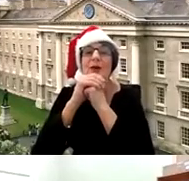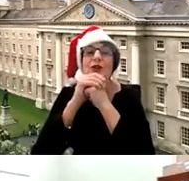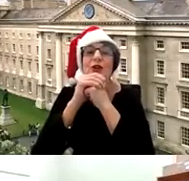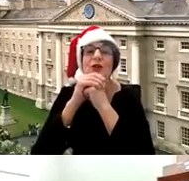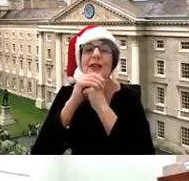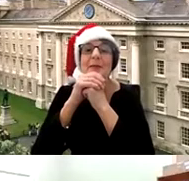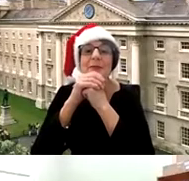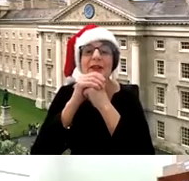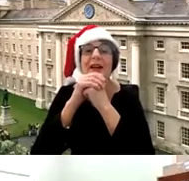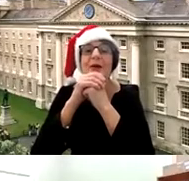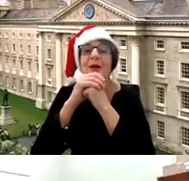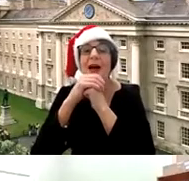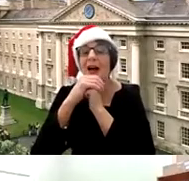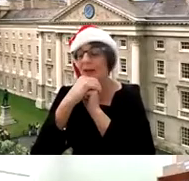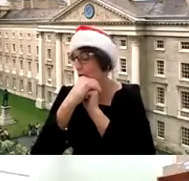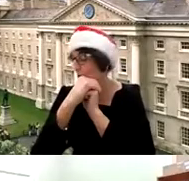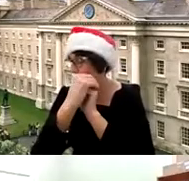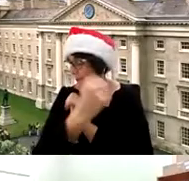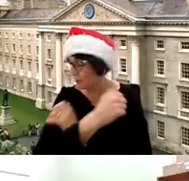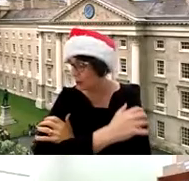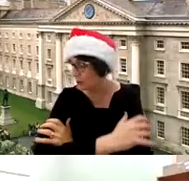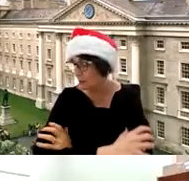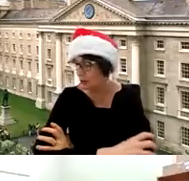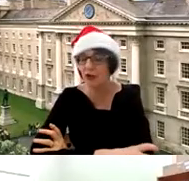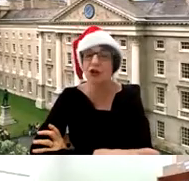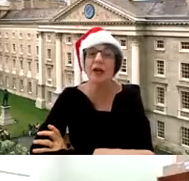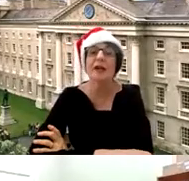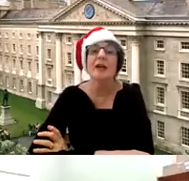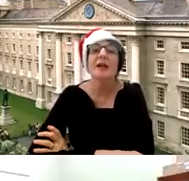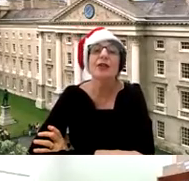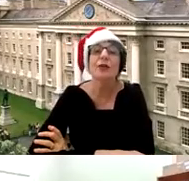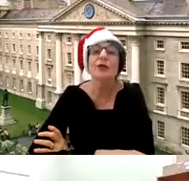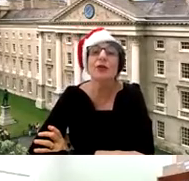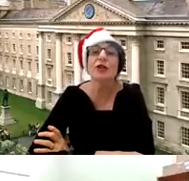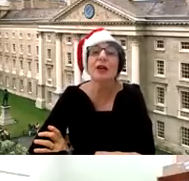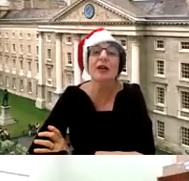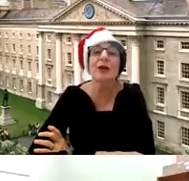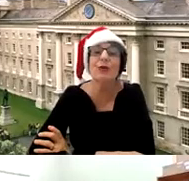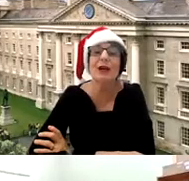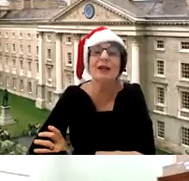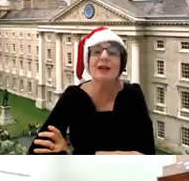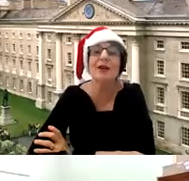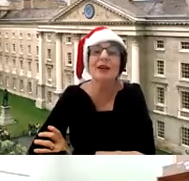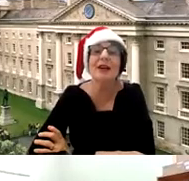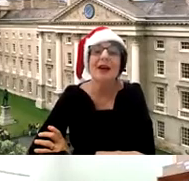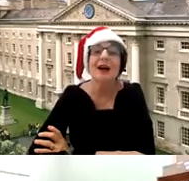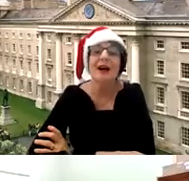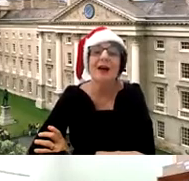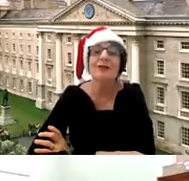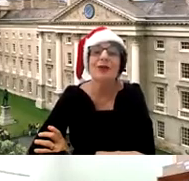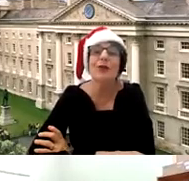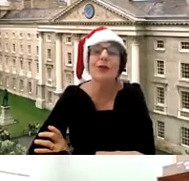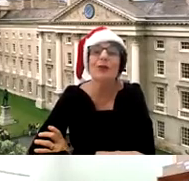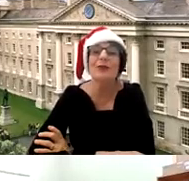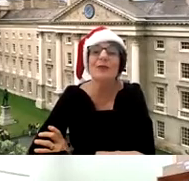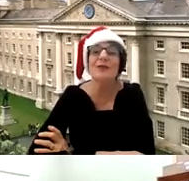i'm going to go to limerick now and i'm going to have a word with patricia so patricia hello in limerick hello